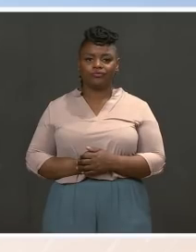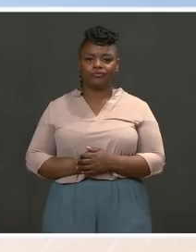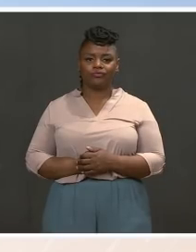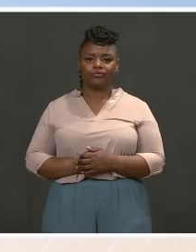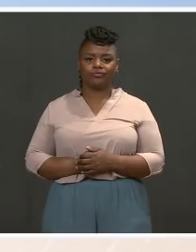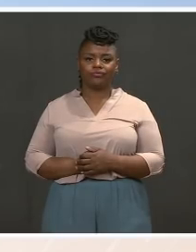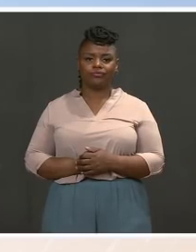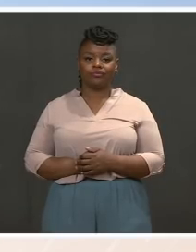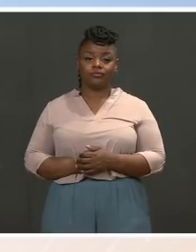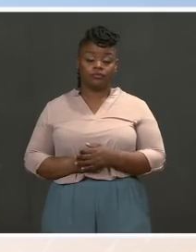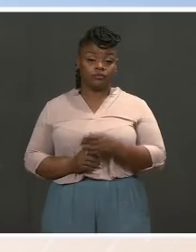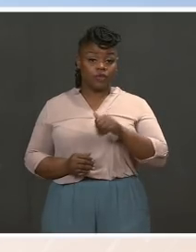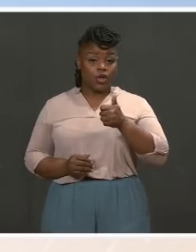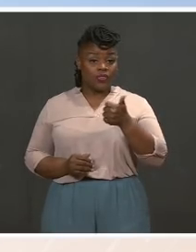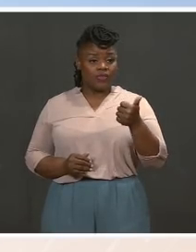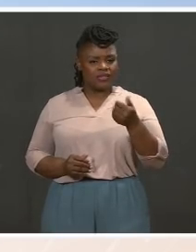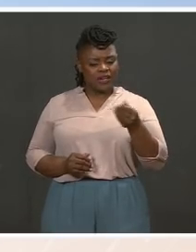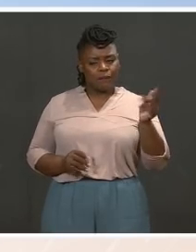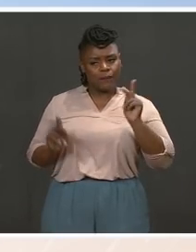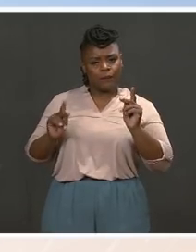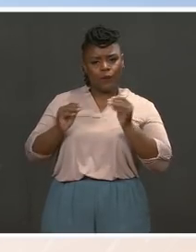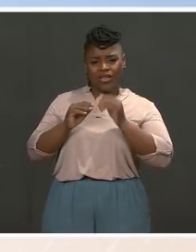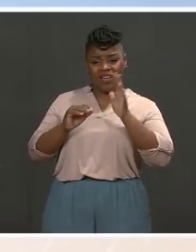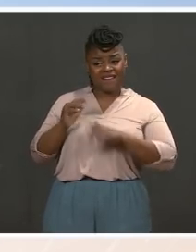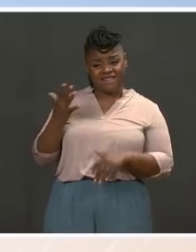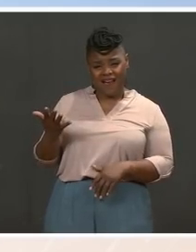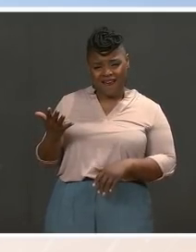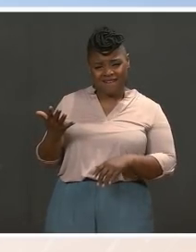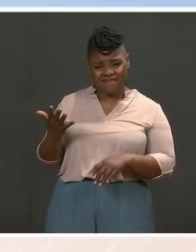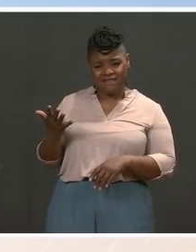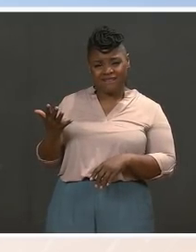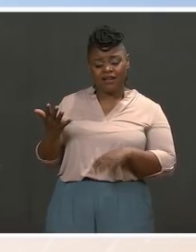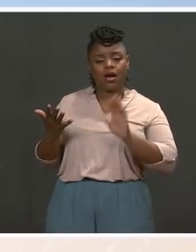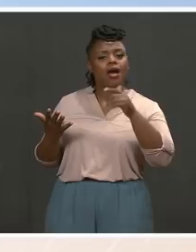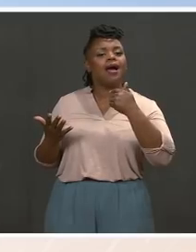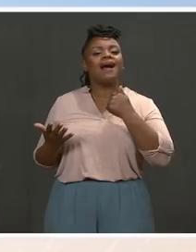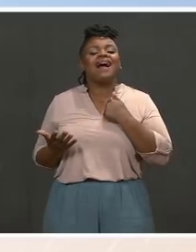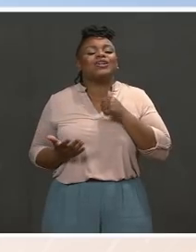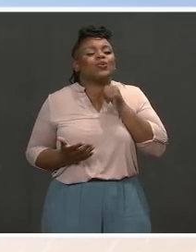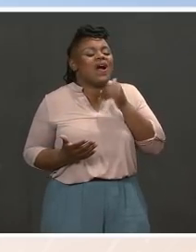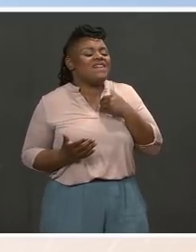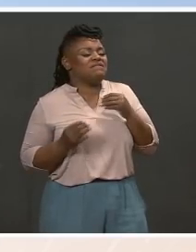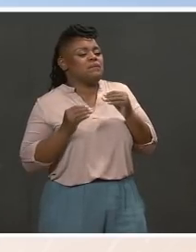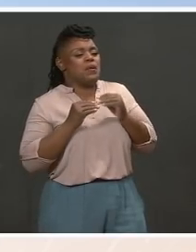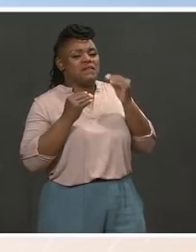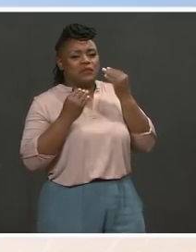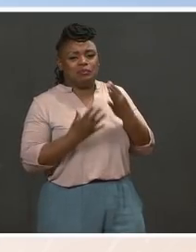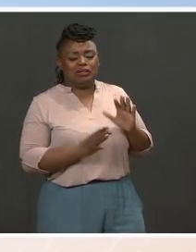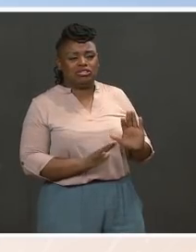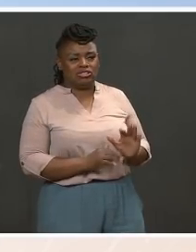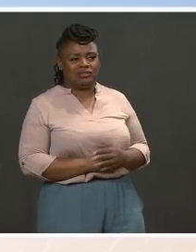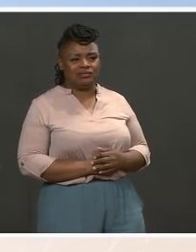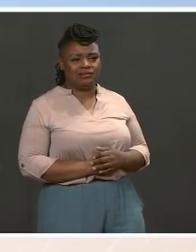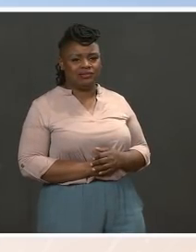people who were terminated? MS. I don't have any more data for you other than to convey that there were a number of people who would not have been able to serve in past administrations. And